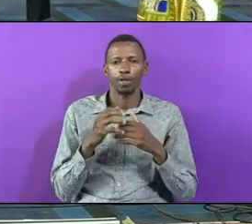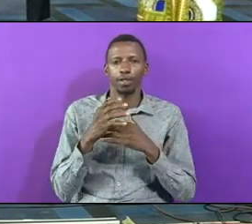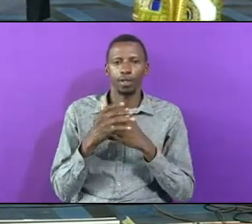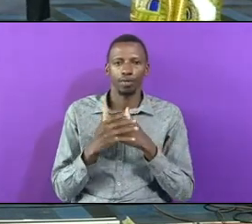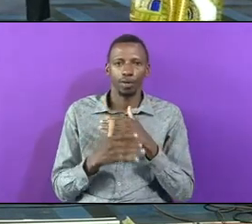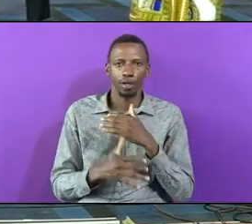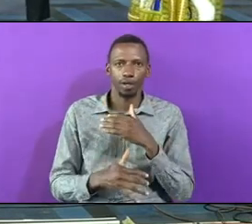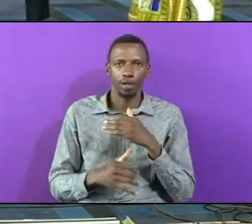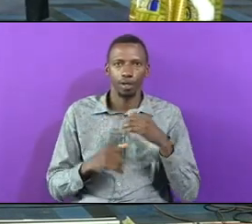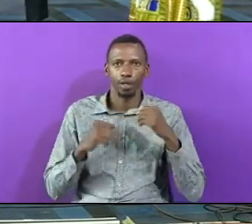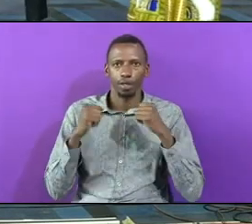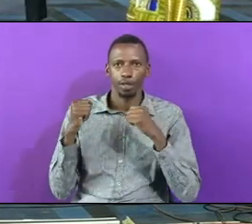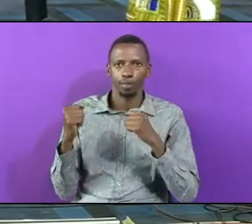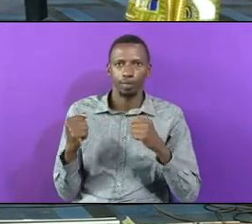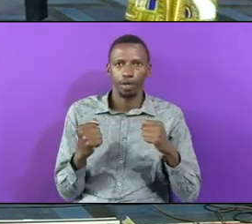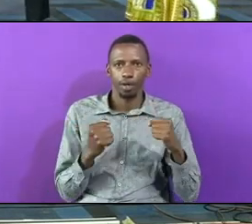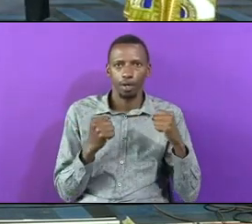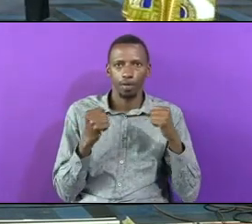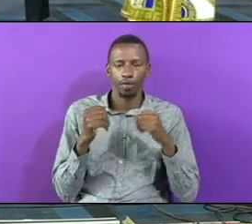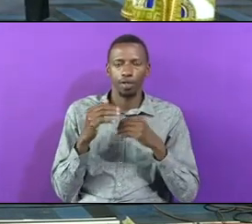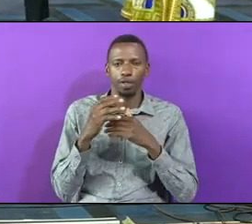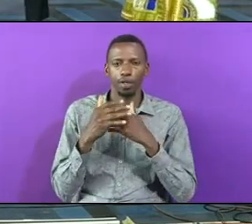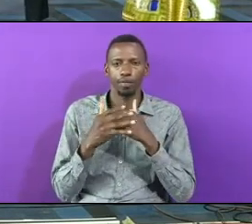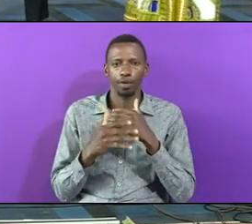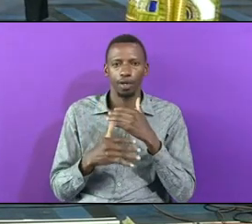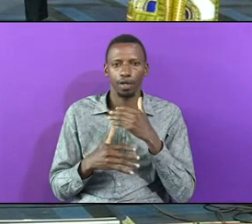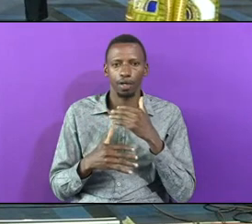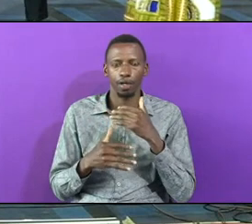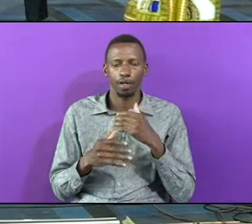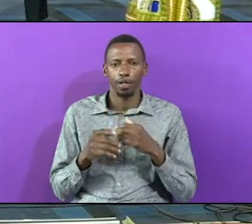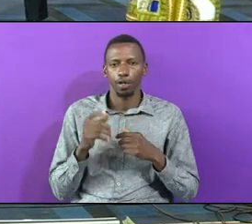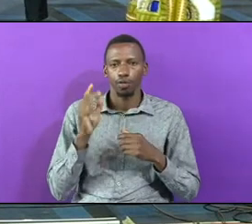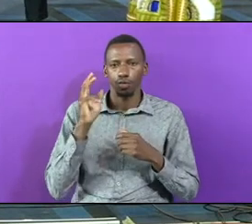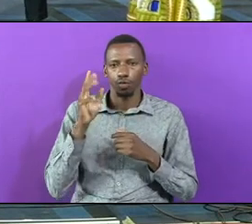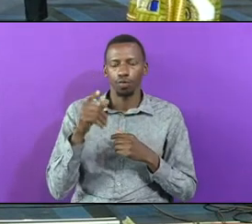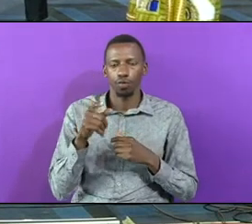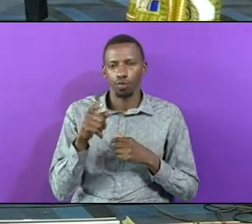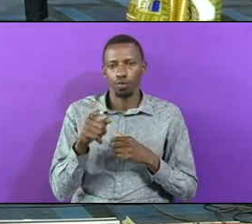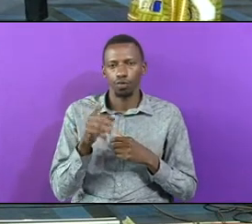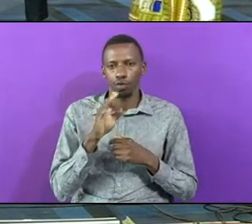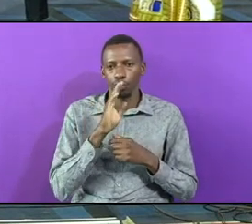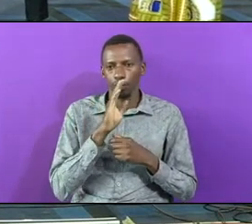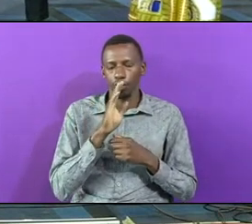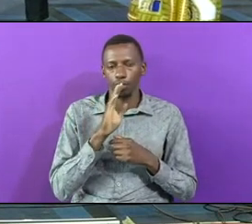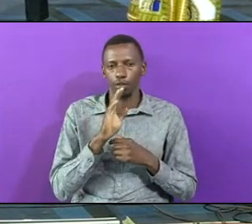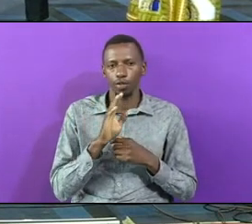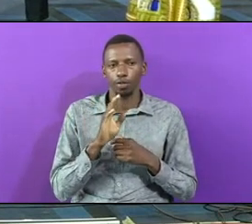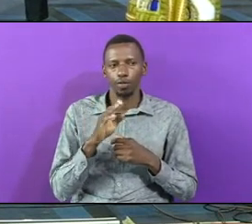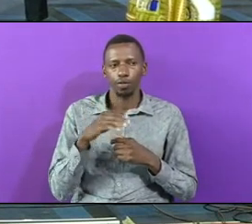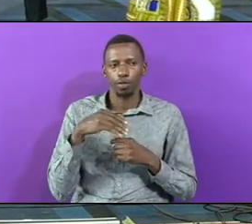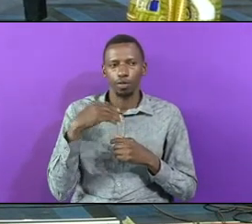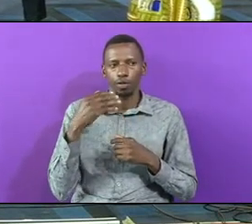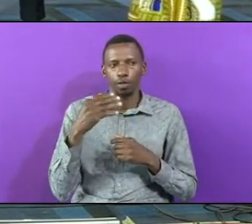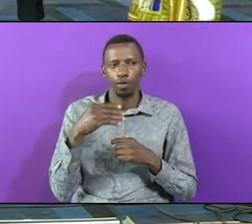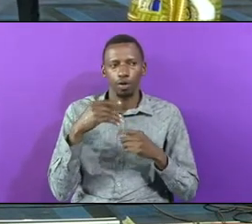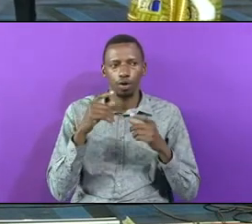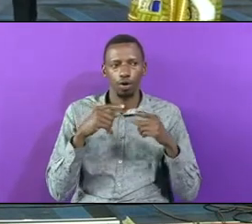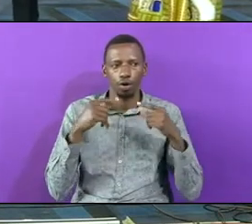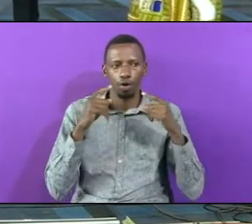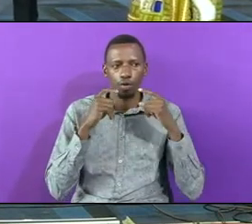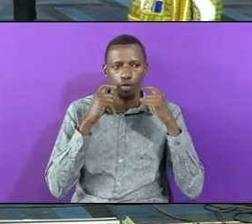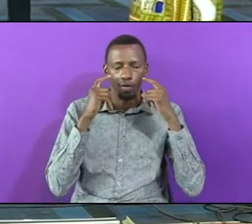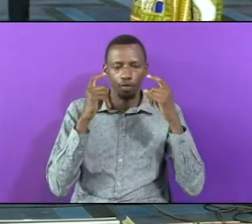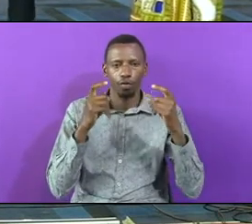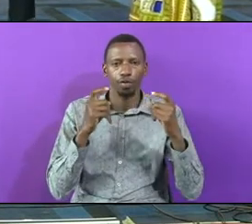Power In The Blood Power In The Blood Would You Evil Of